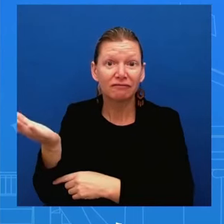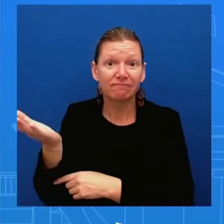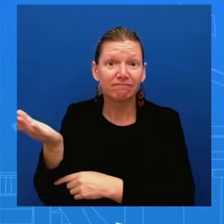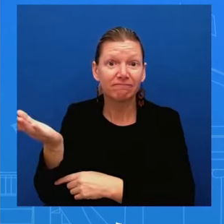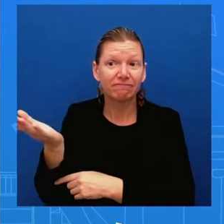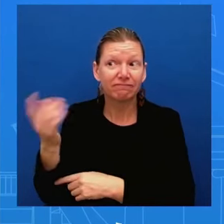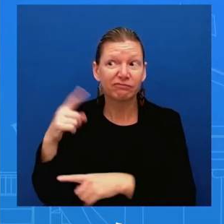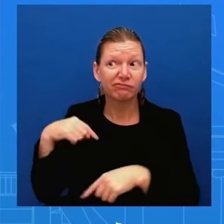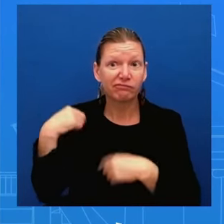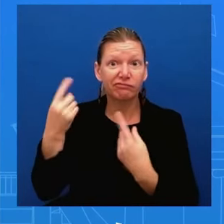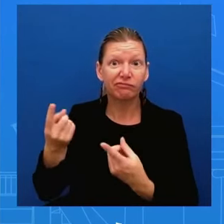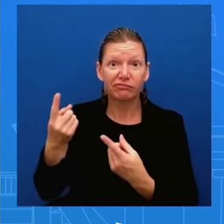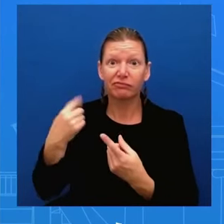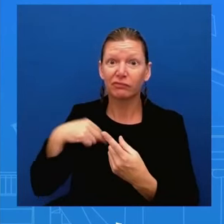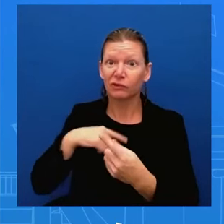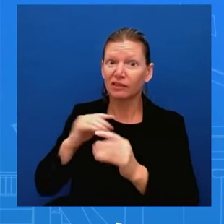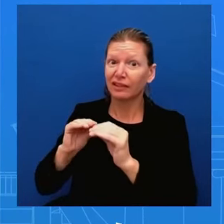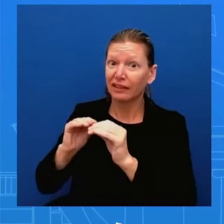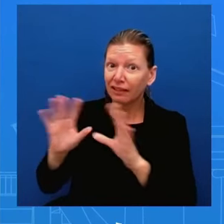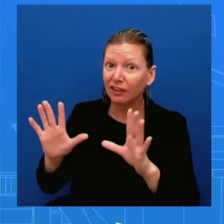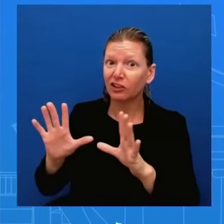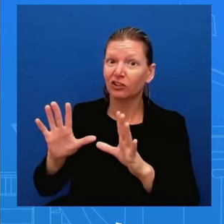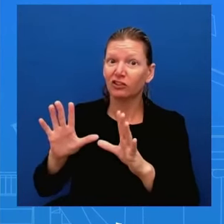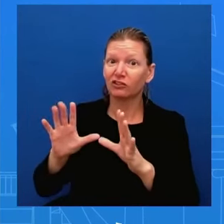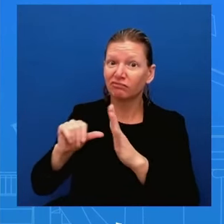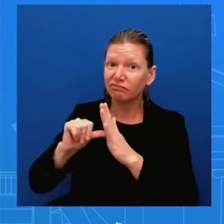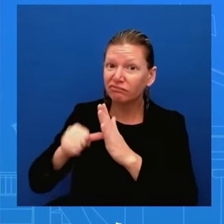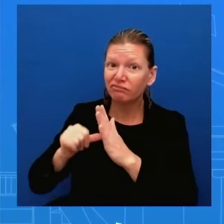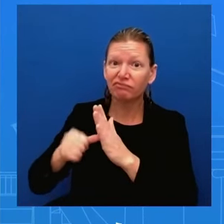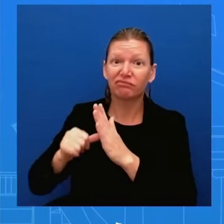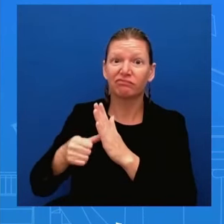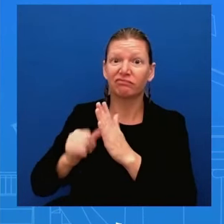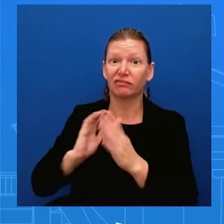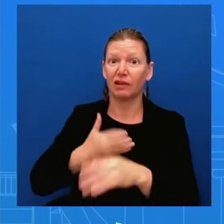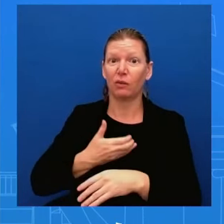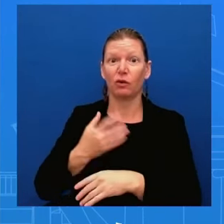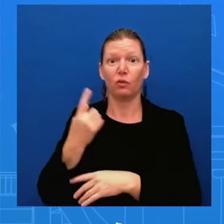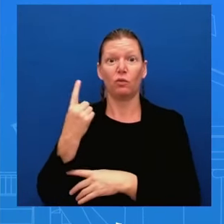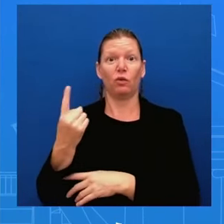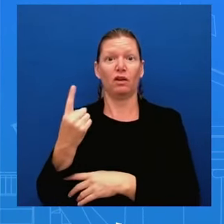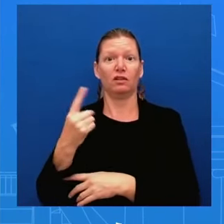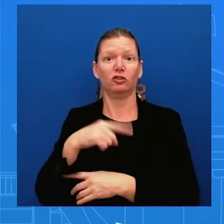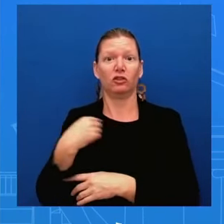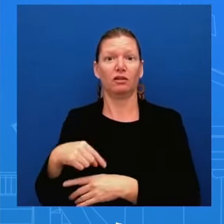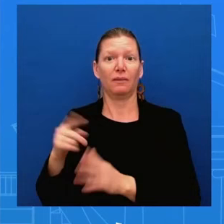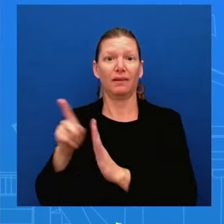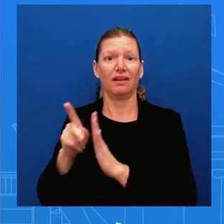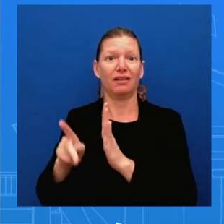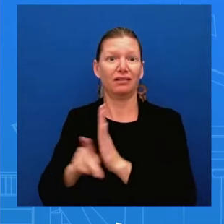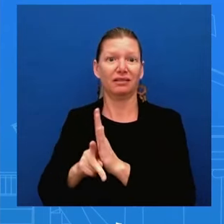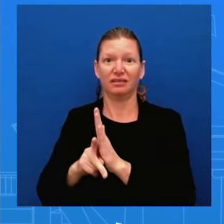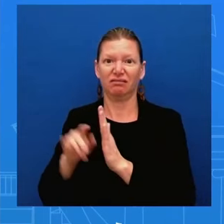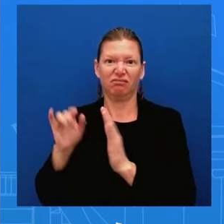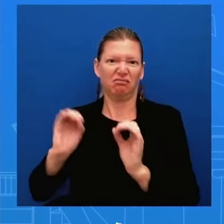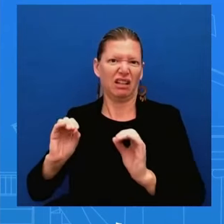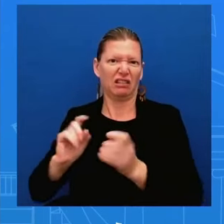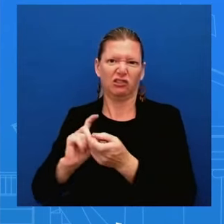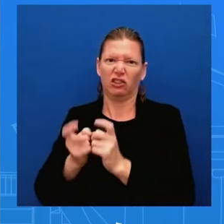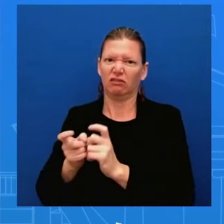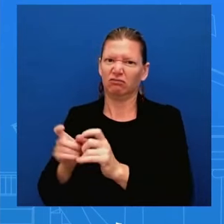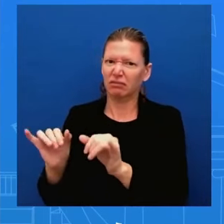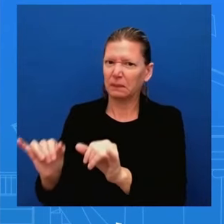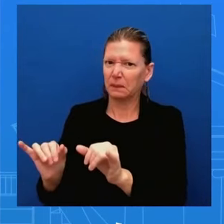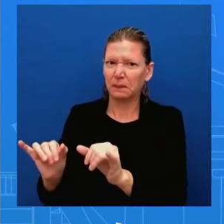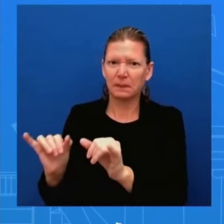nothing has changed there uh and uh look i would have to let the let the uh leader of uh the